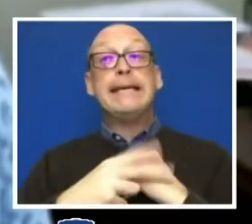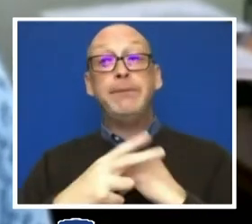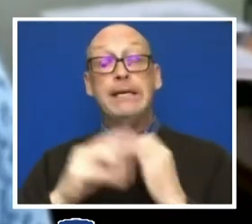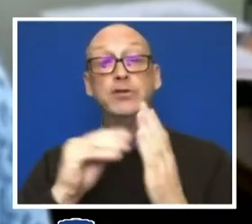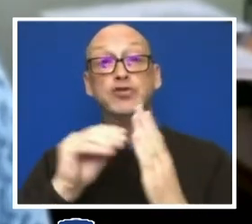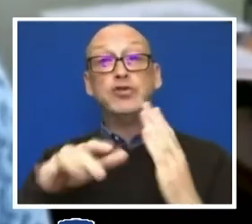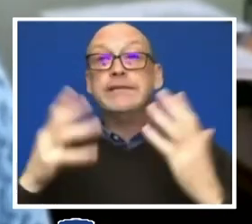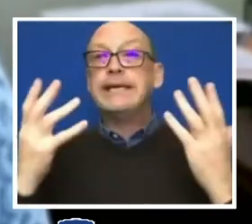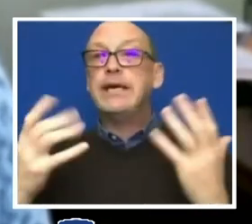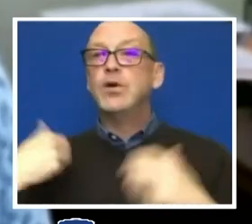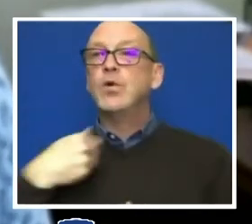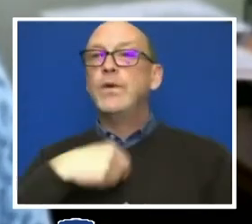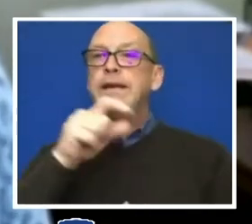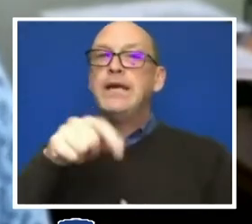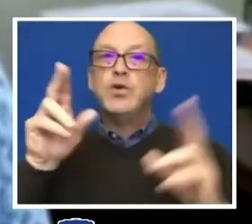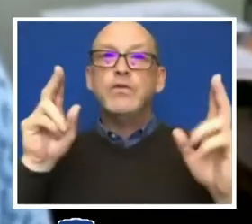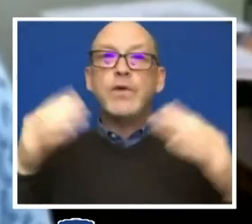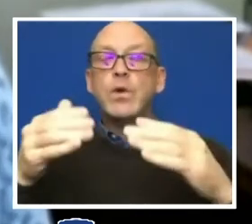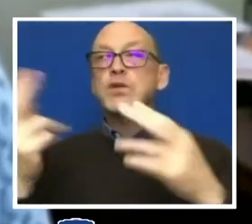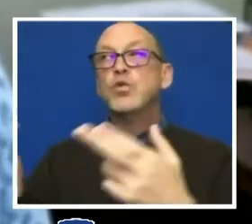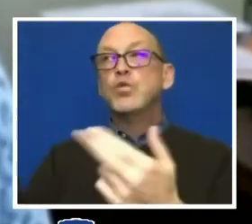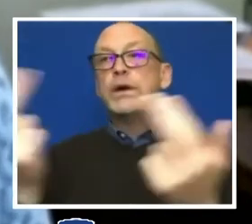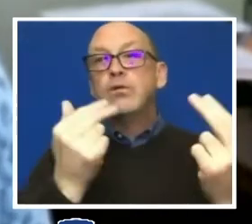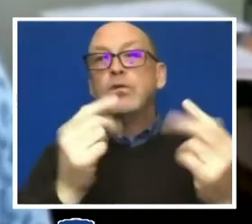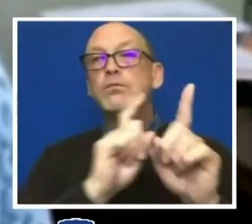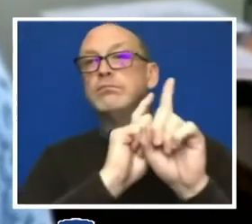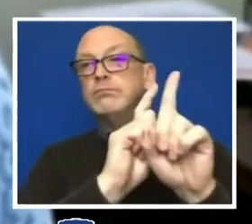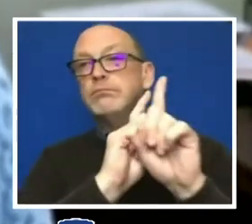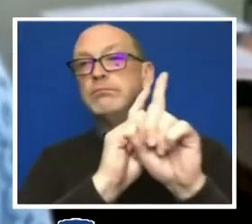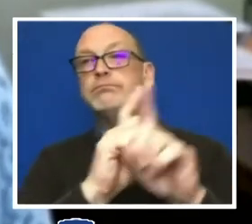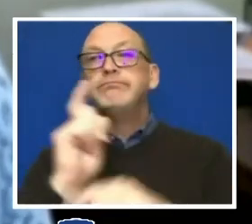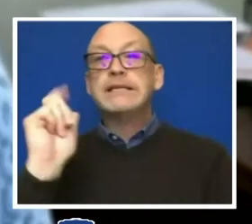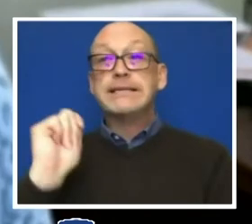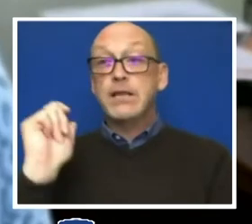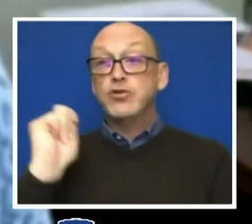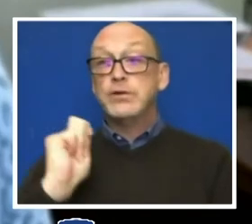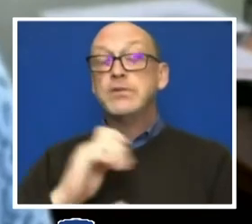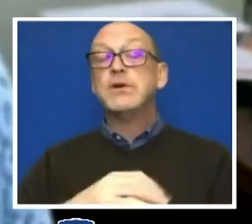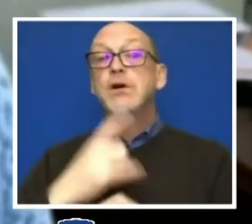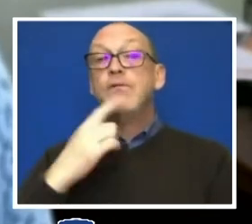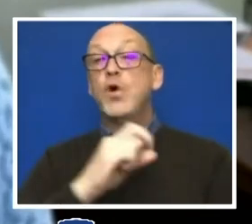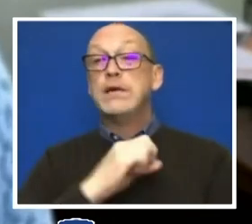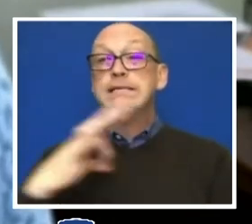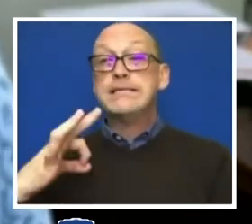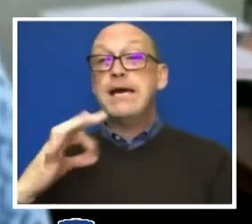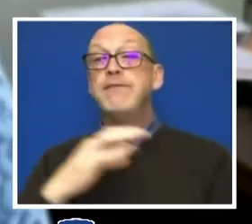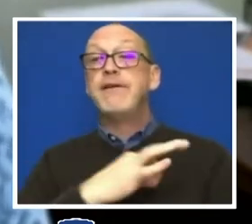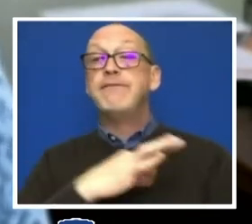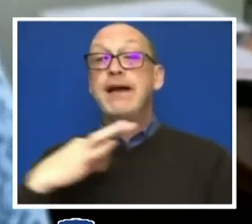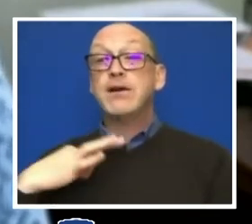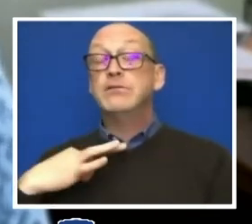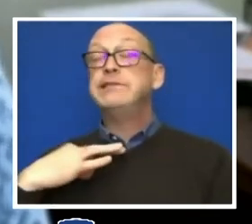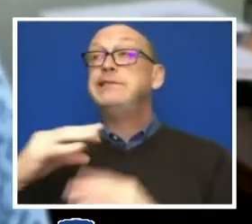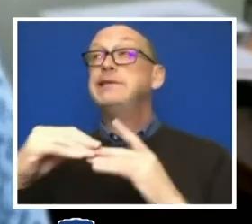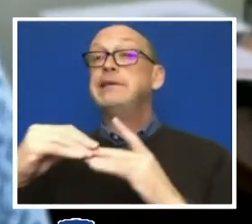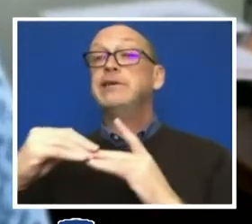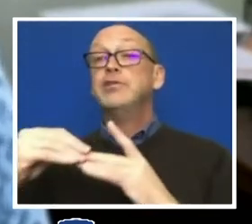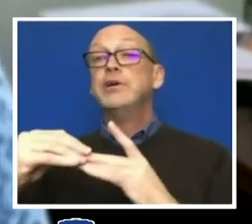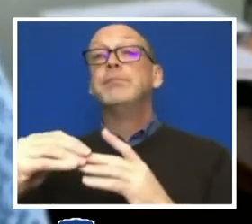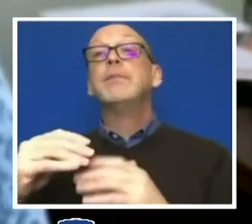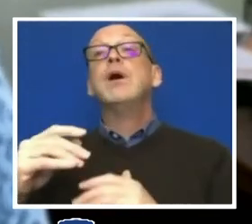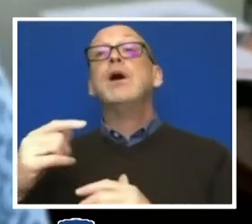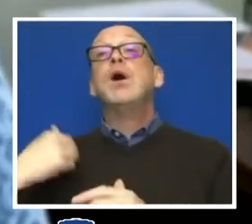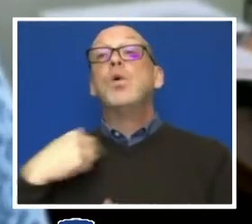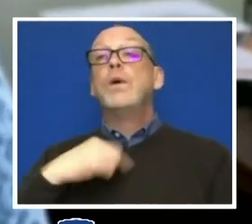need to focus on recruiting, mentorship, and scholarships. For staff, faculty, and administrative leaders, develop and implement